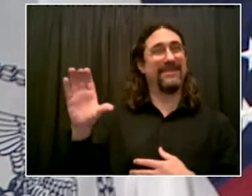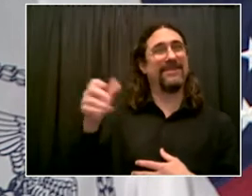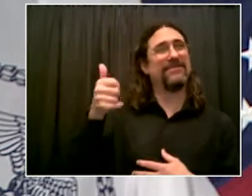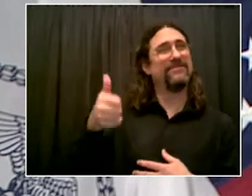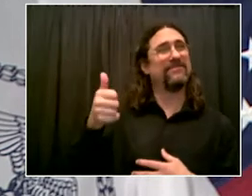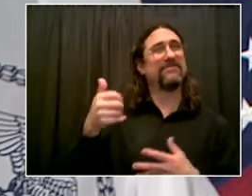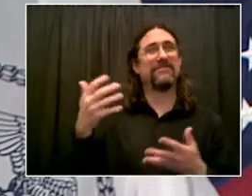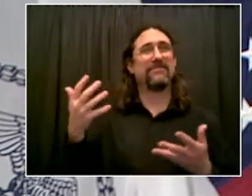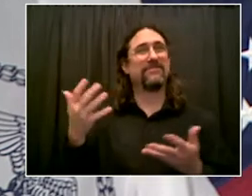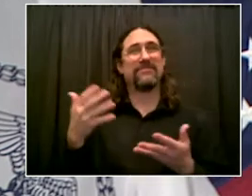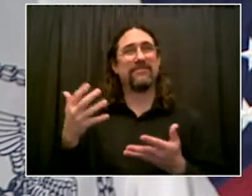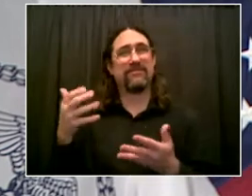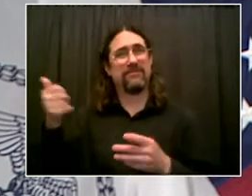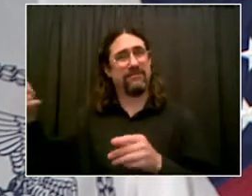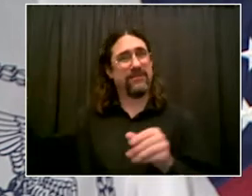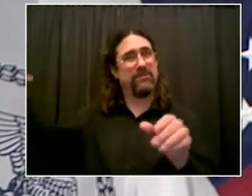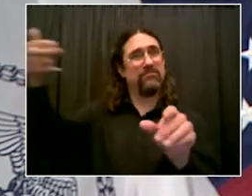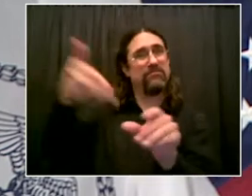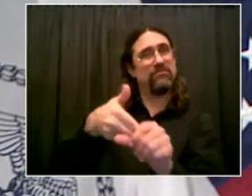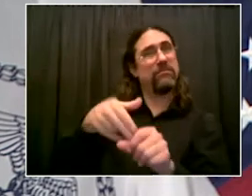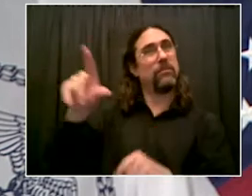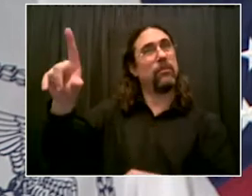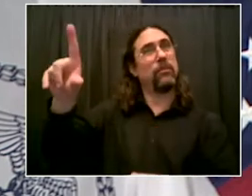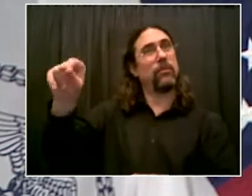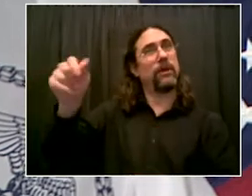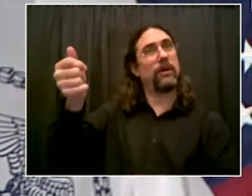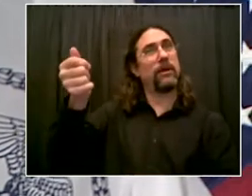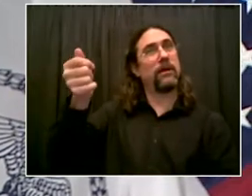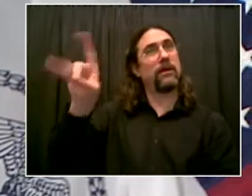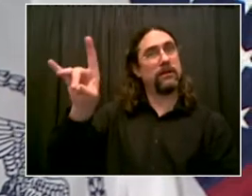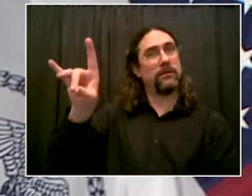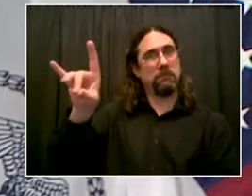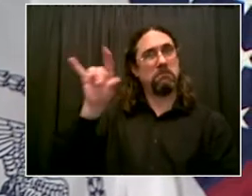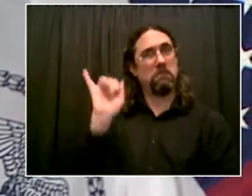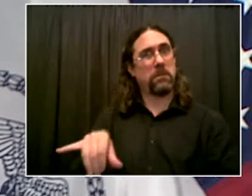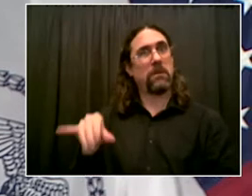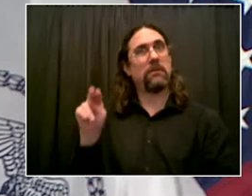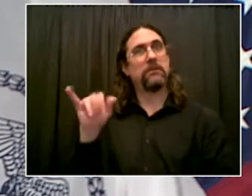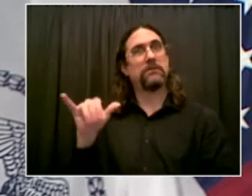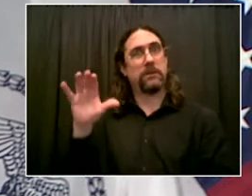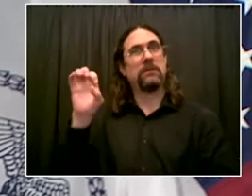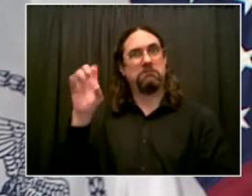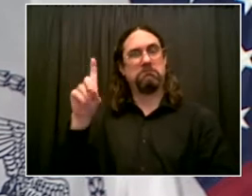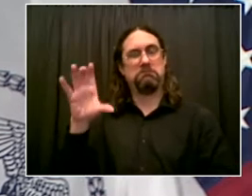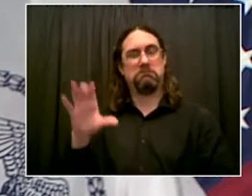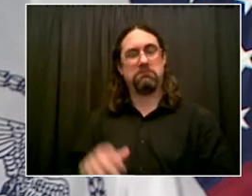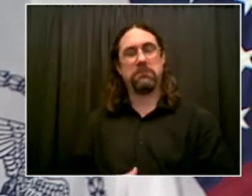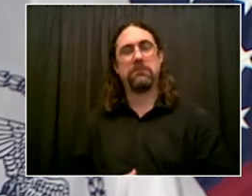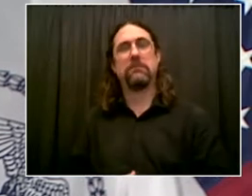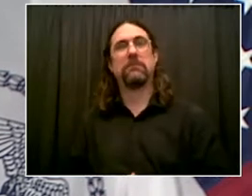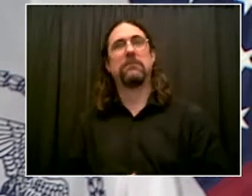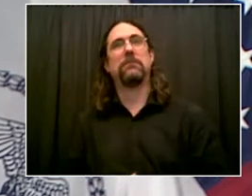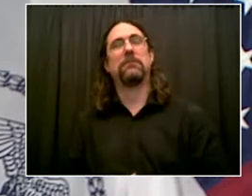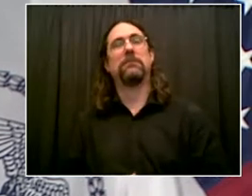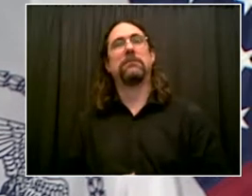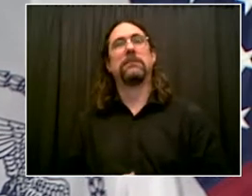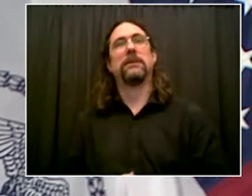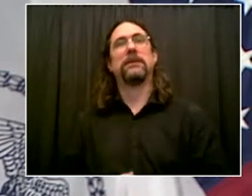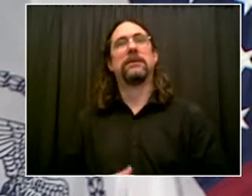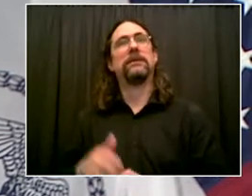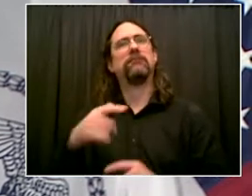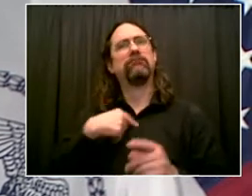constant work by EDC to improve this city, to create jobs, to spur on our economy, to build things that need to be built for our city.